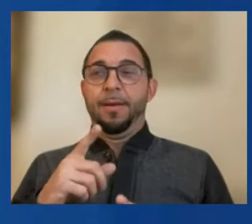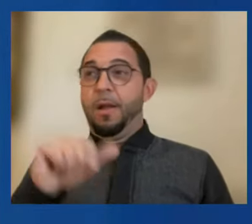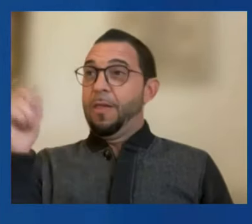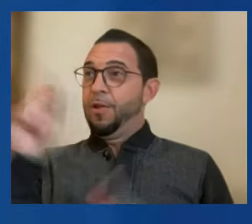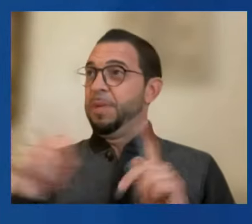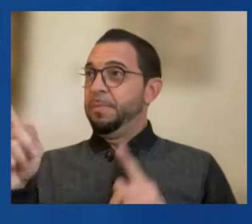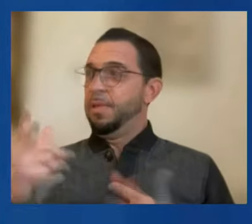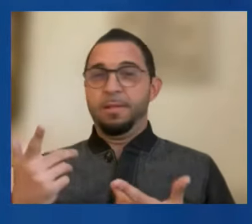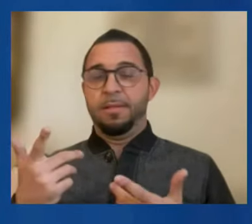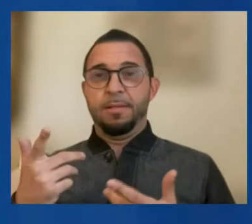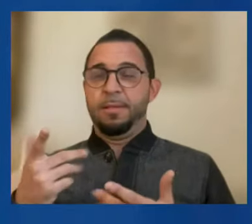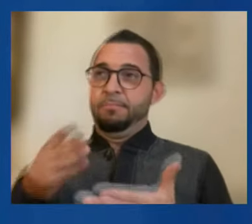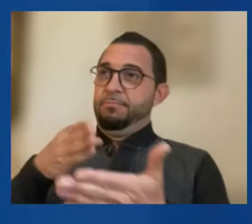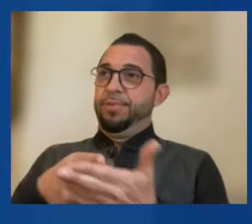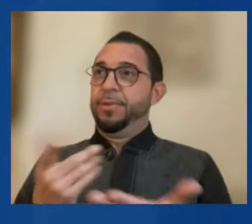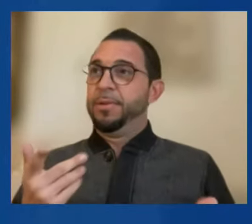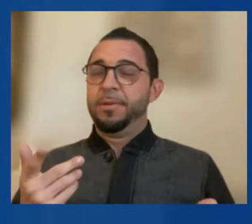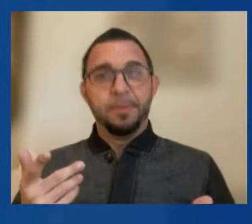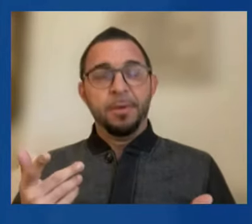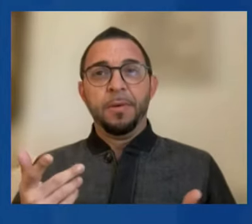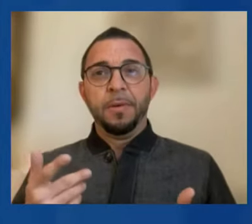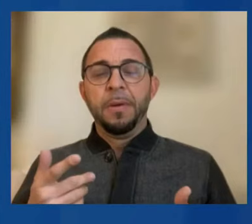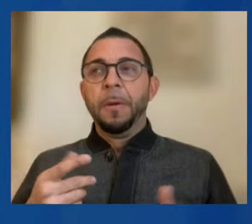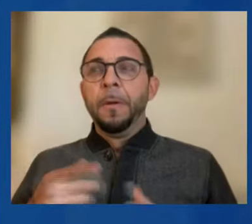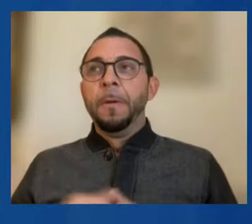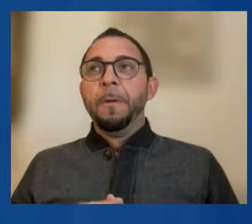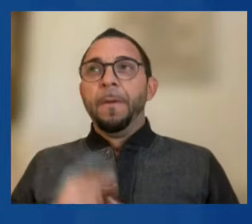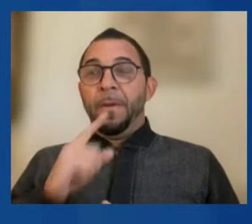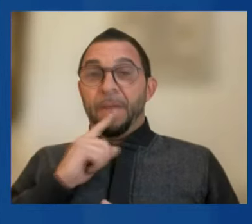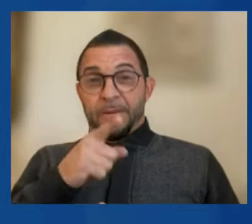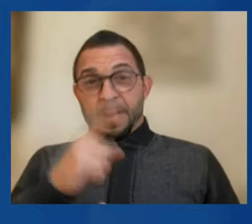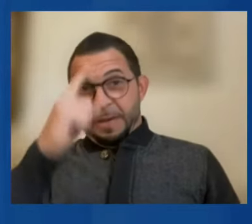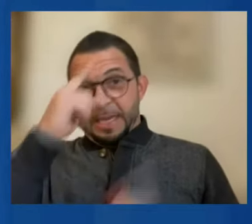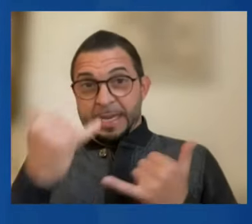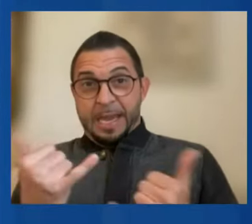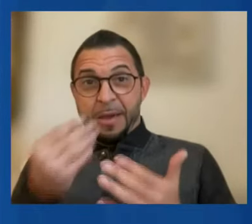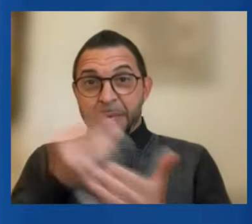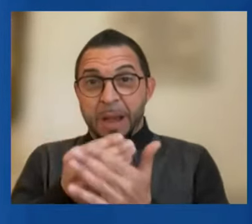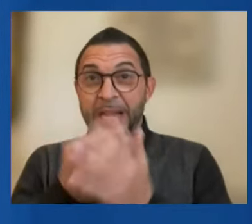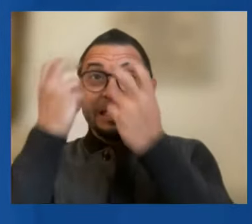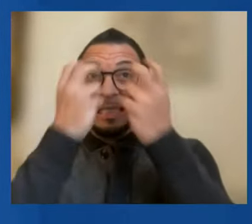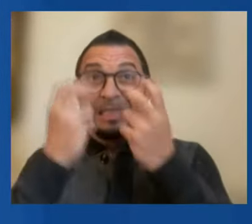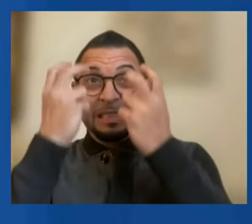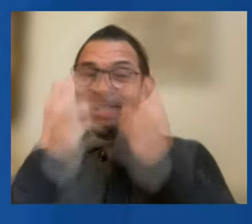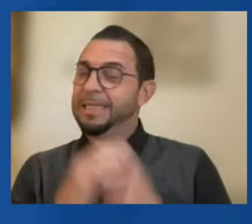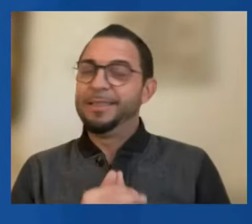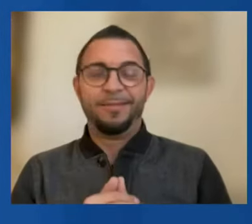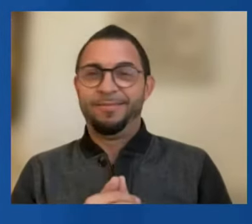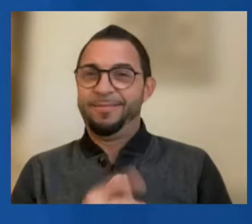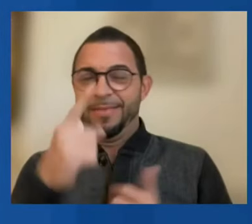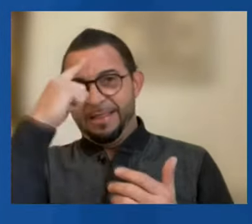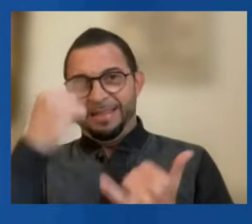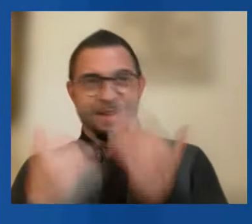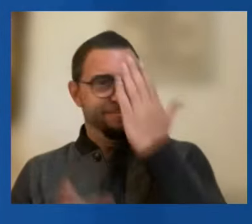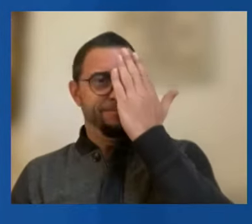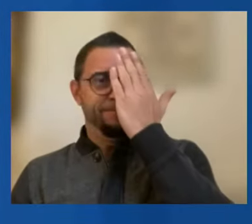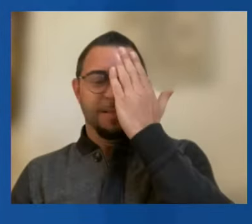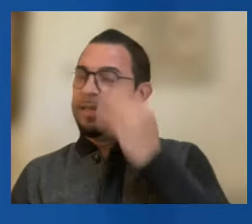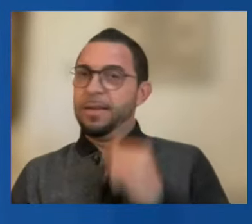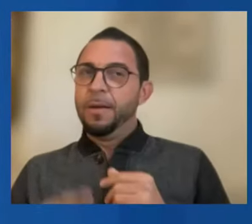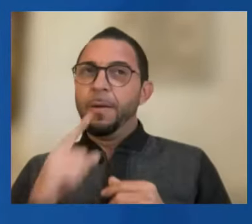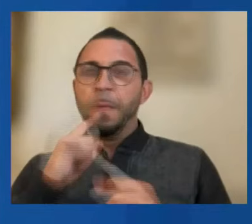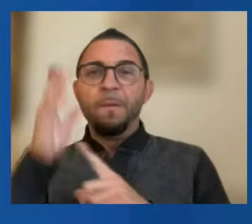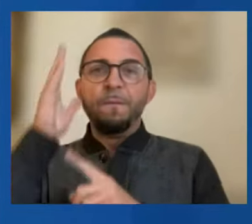Such motivations are short-sighted. The future of our international order, both for